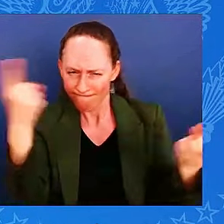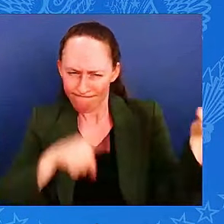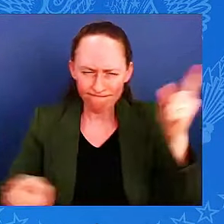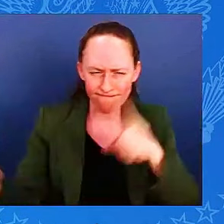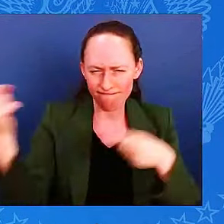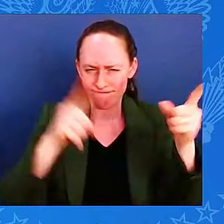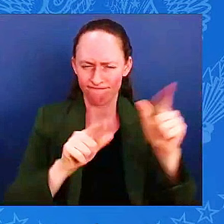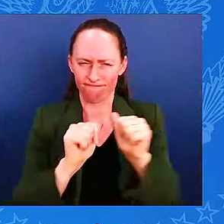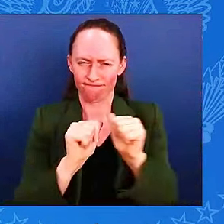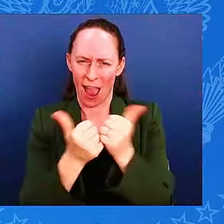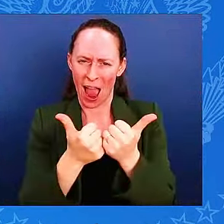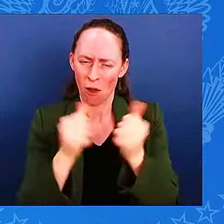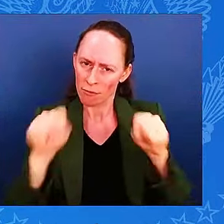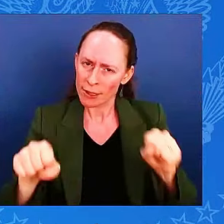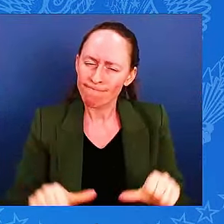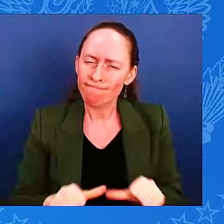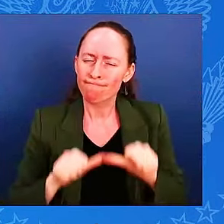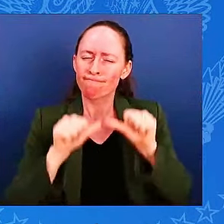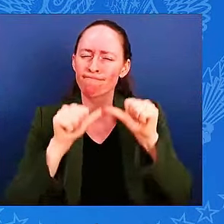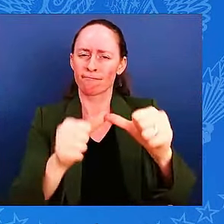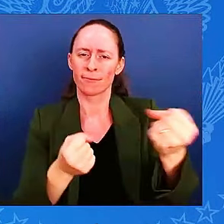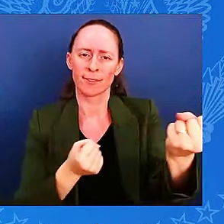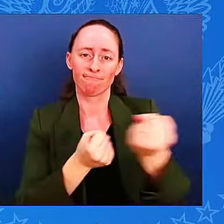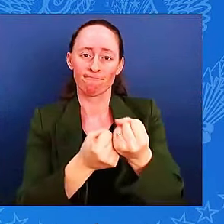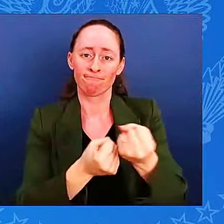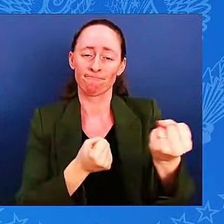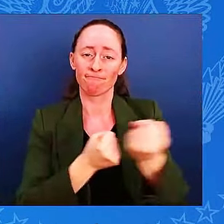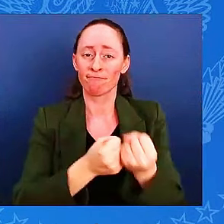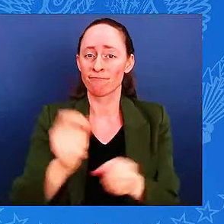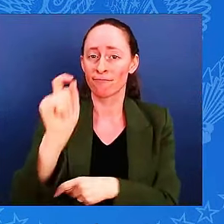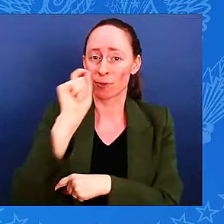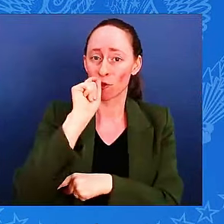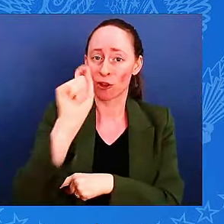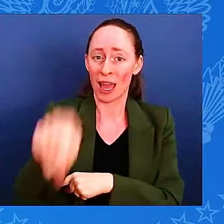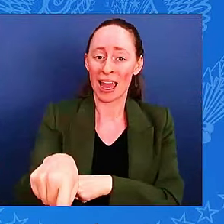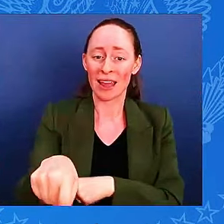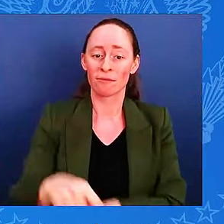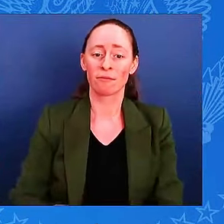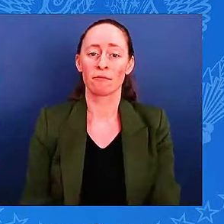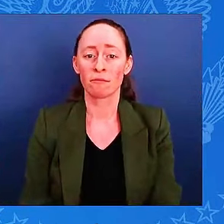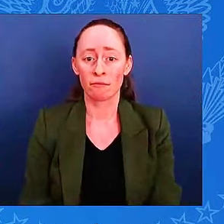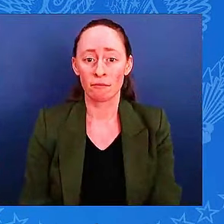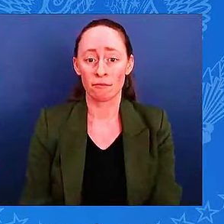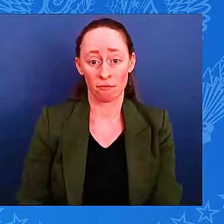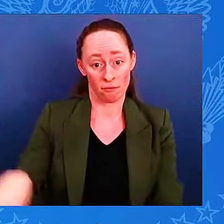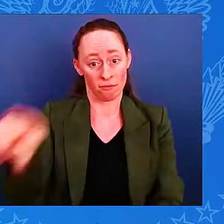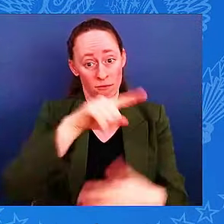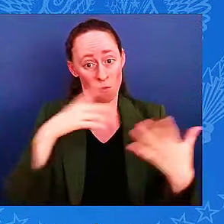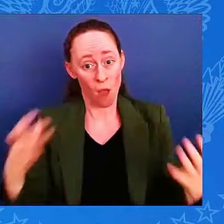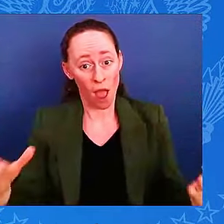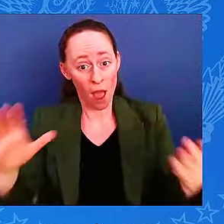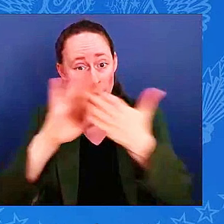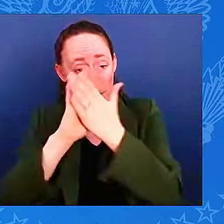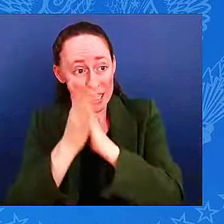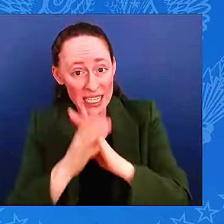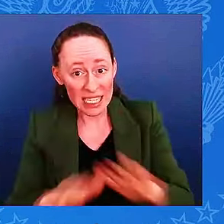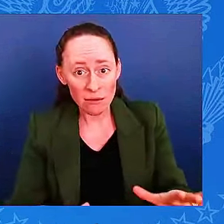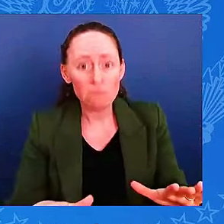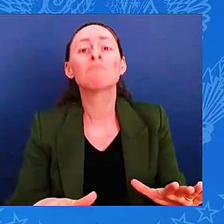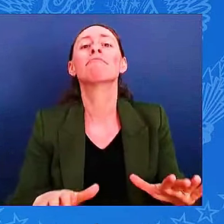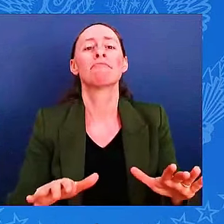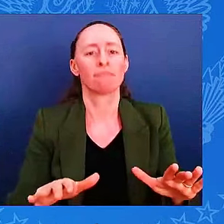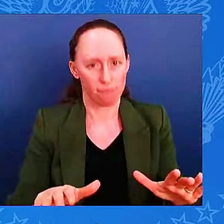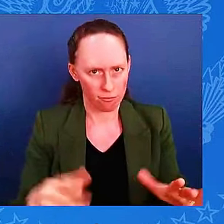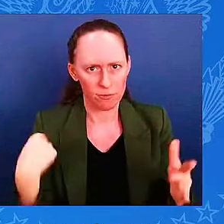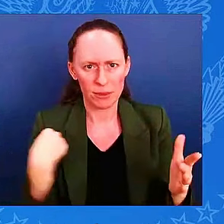value to be protected if we want to restore peace in the heart of Europe. We have all done our